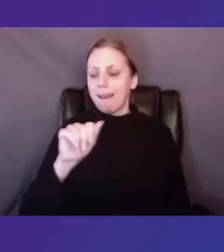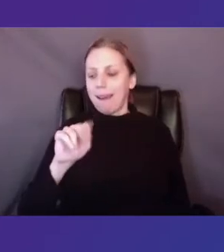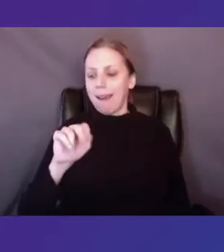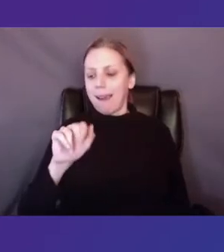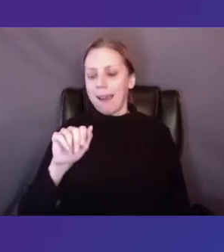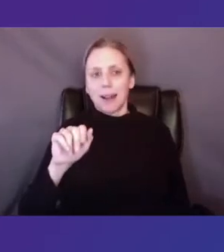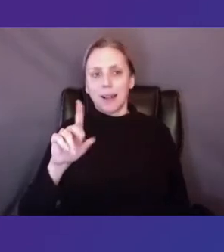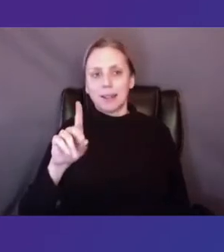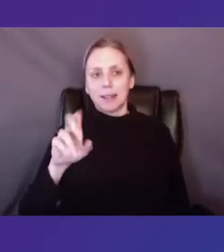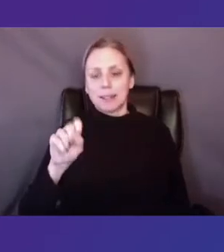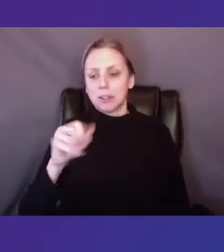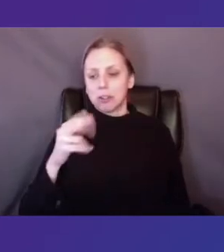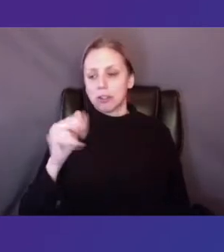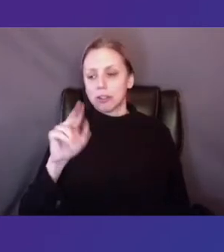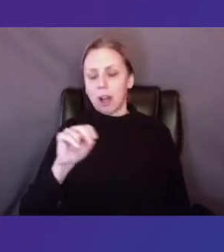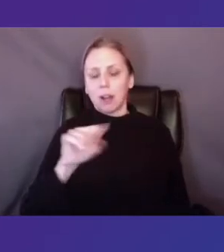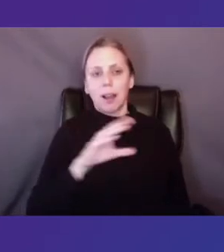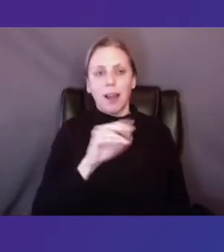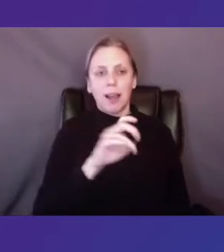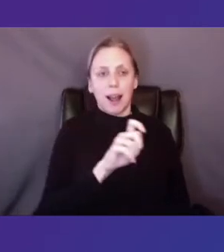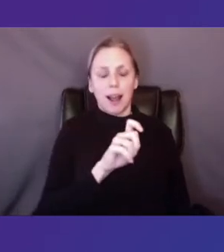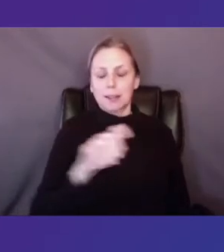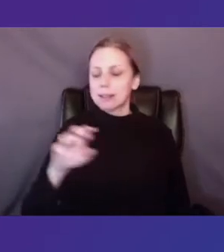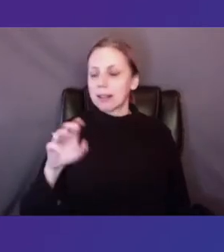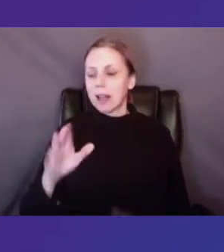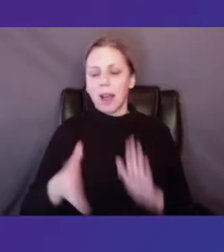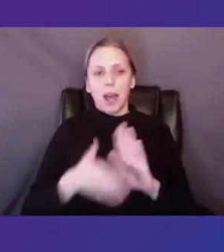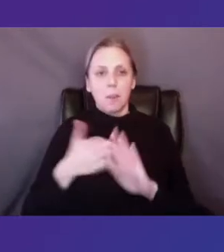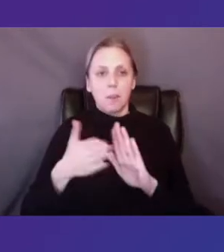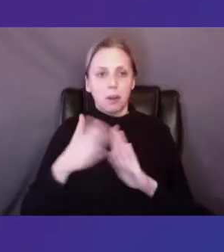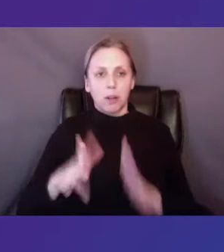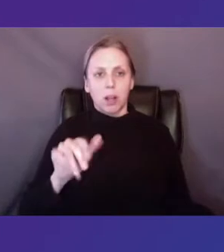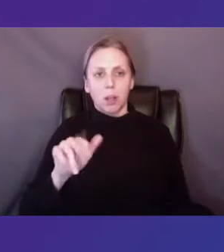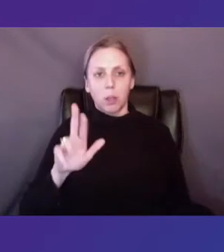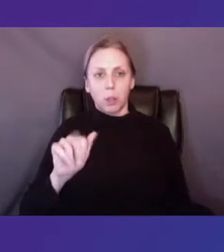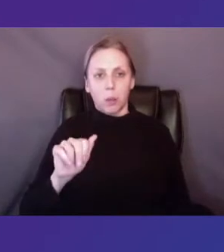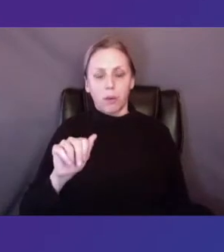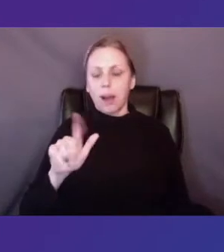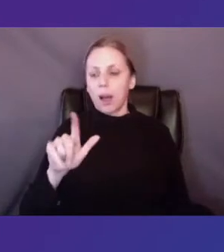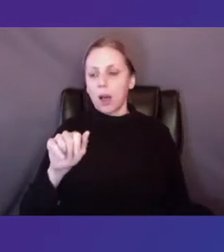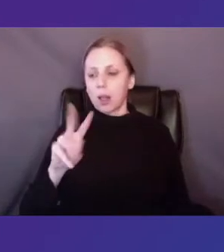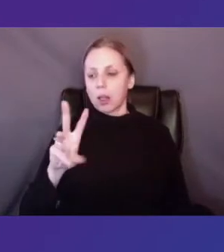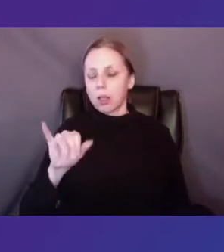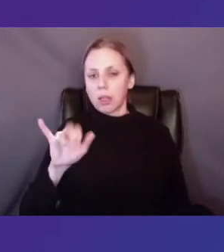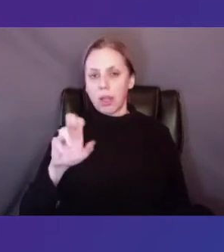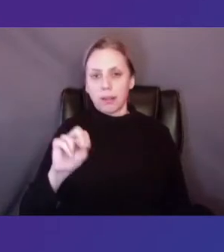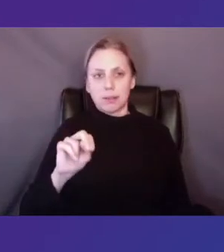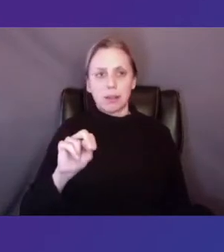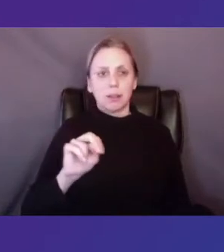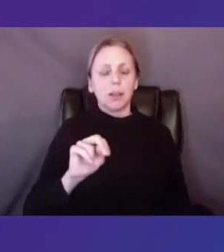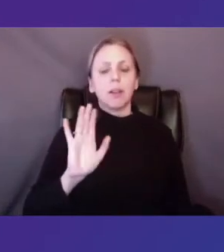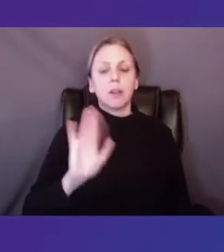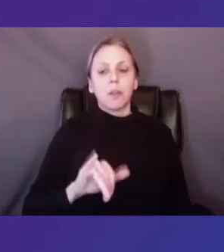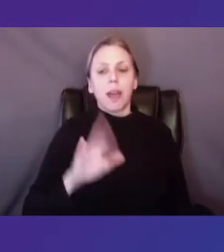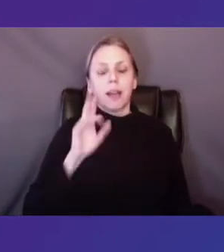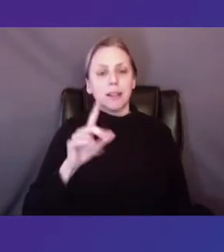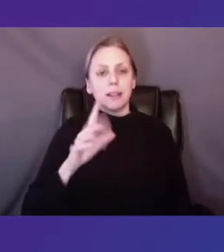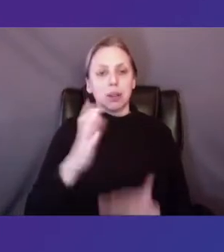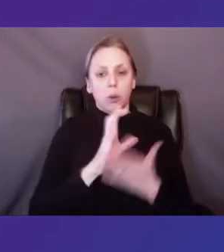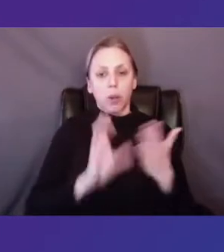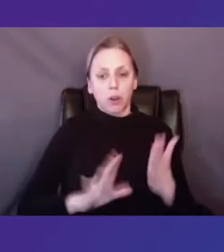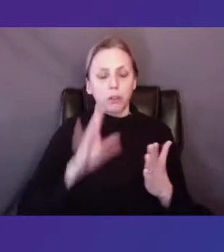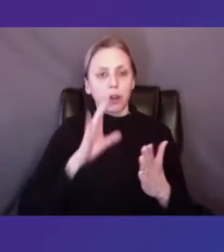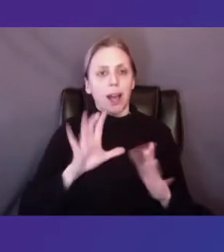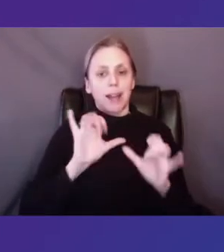and X, and moderated by Laurel Lawson, choreographer and the artist engineer, Rose Tree Productions. Again,